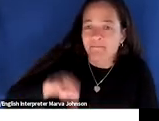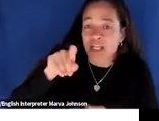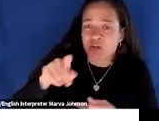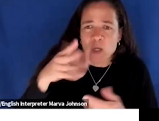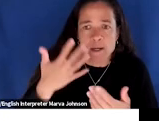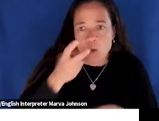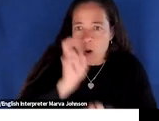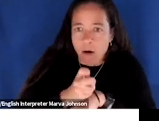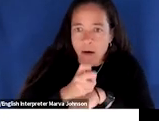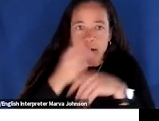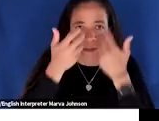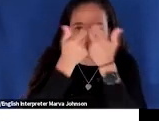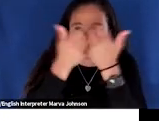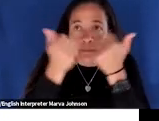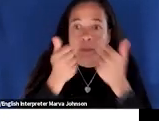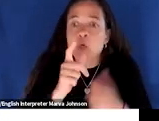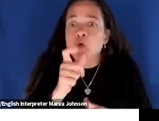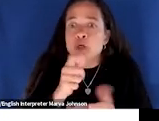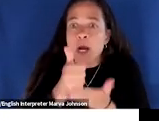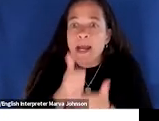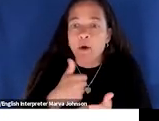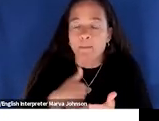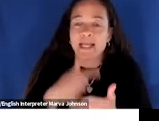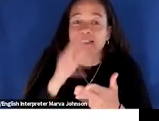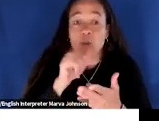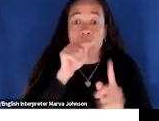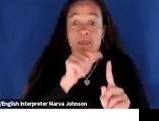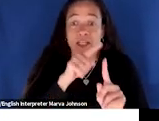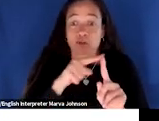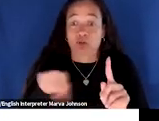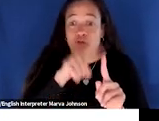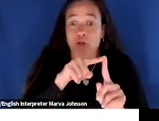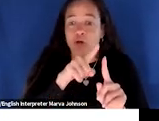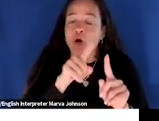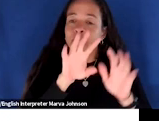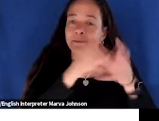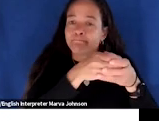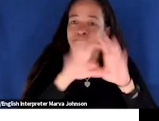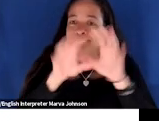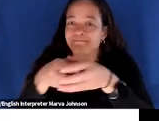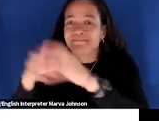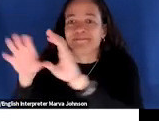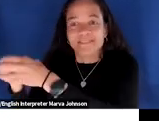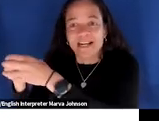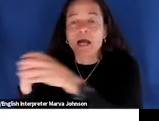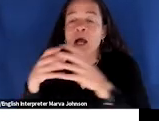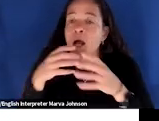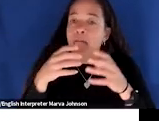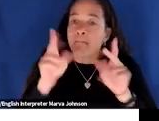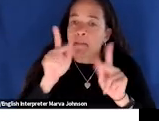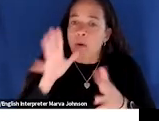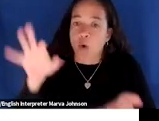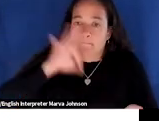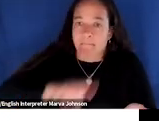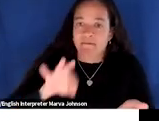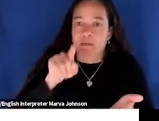shrinking the group from 3 000 to a more manageable size helping you build down to those kitchen cabinets folks are going to be most hopeful and useful to you and you to